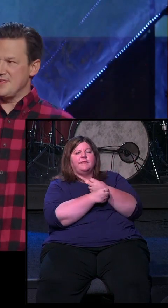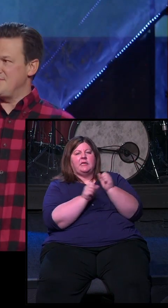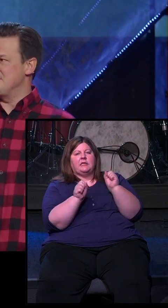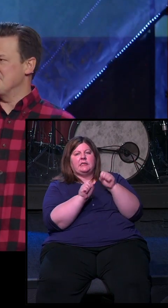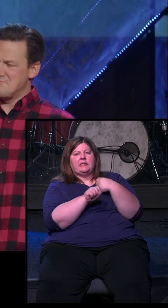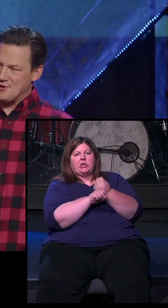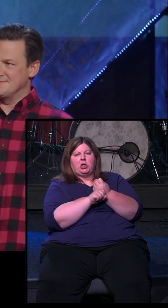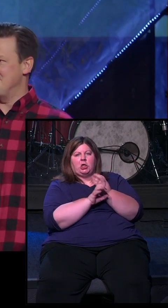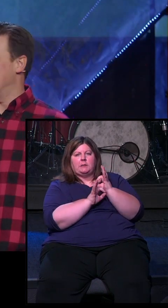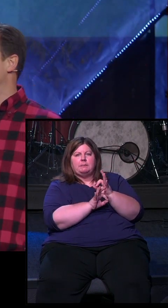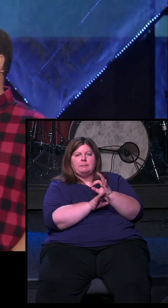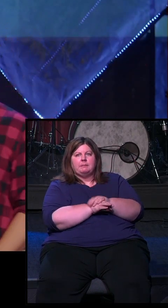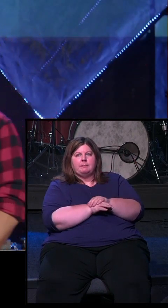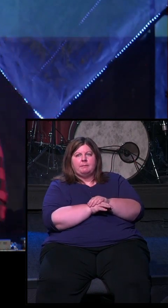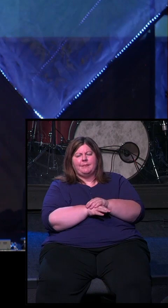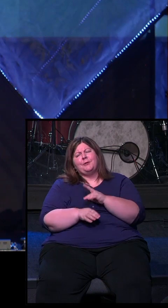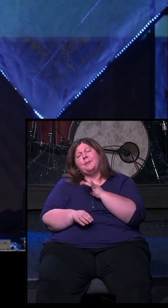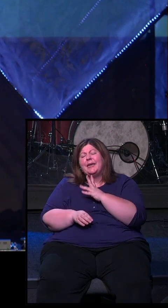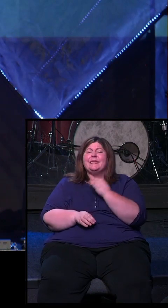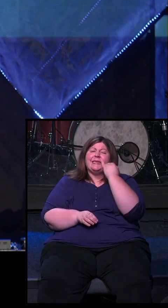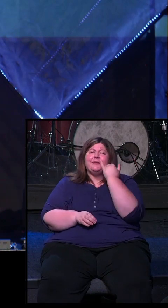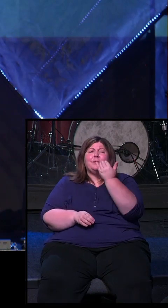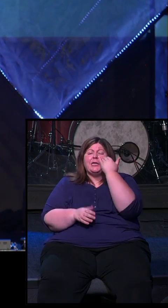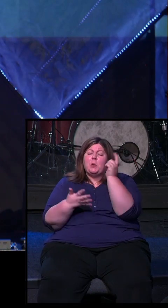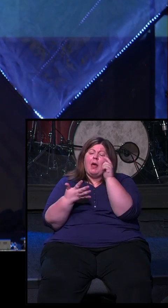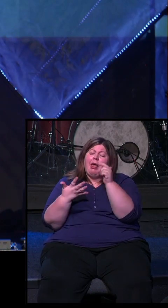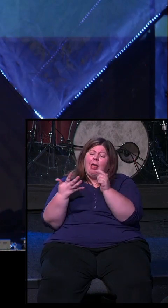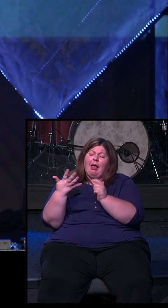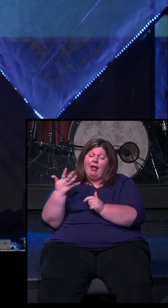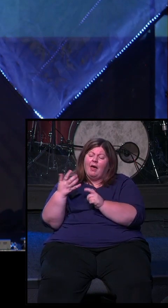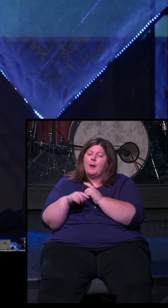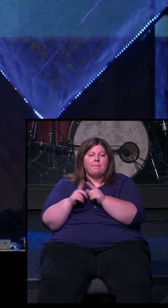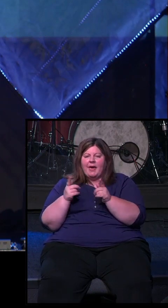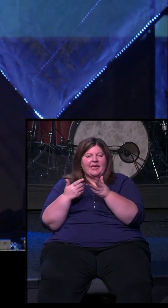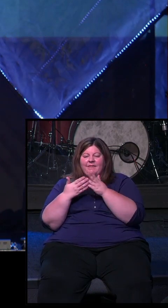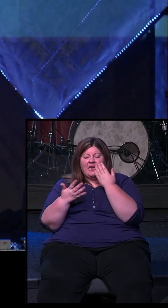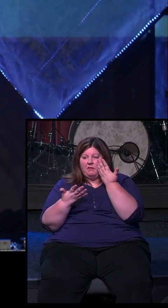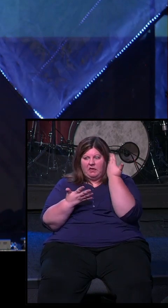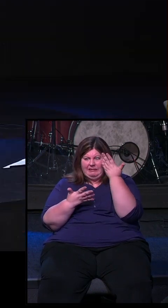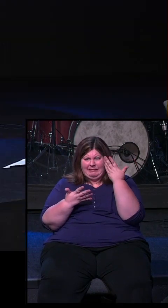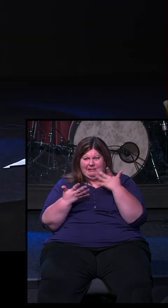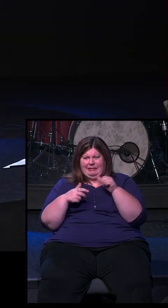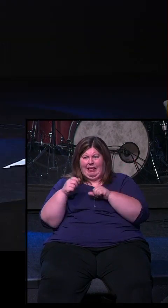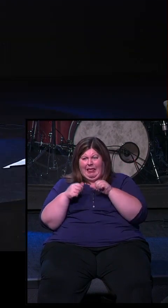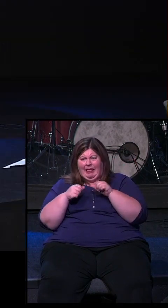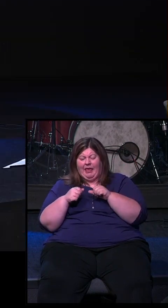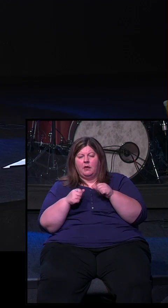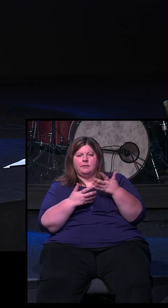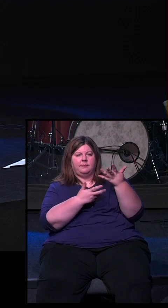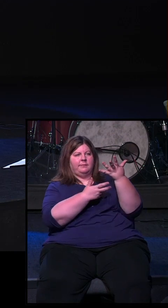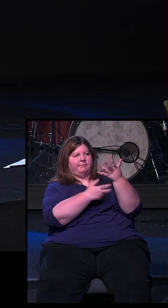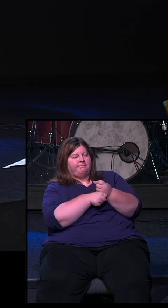Clarity makes life easier. Sure, it'd be great to have clarity. But the certainty God gives us makes life secure. And that, my friends, is actually the better thing.